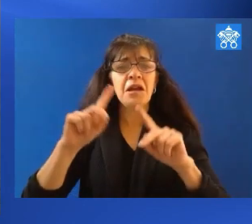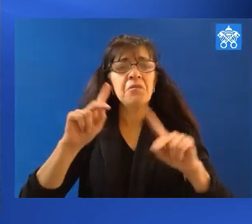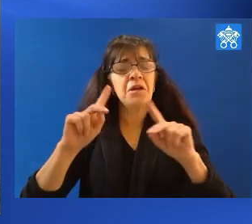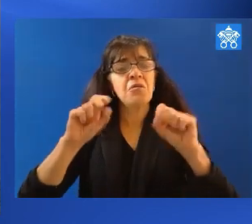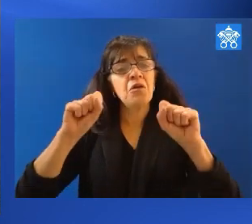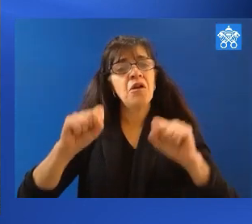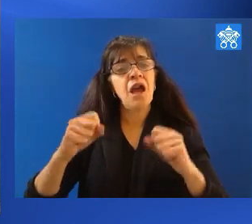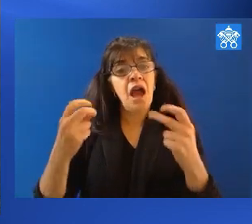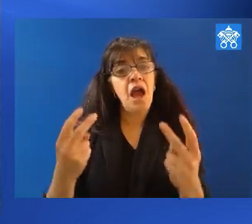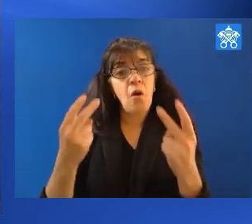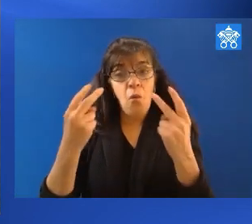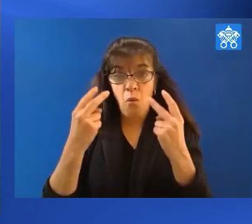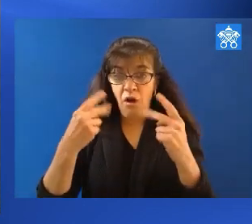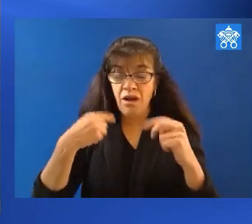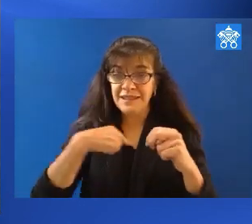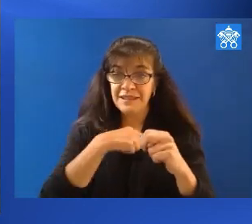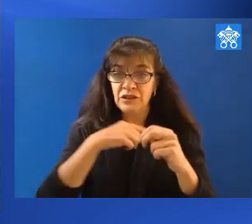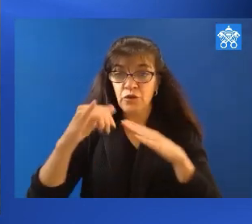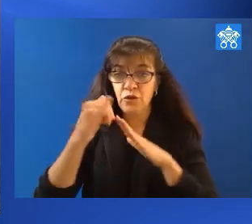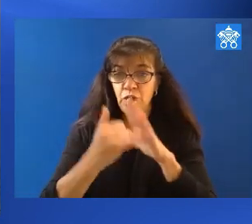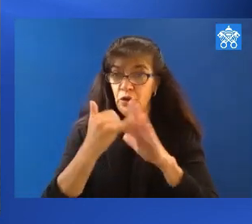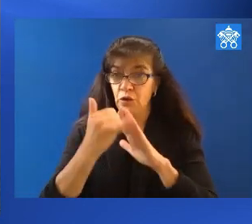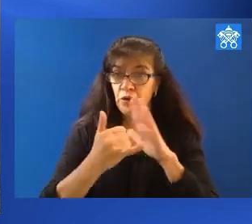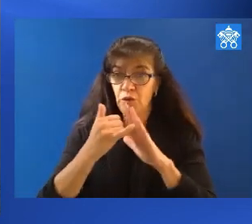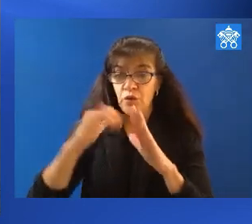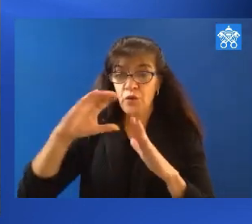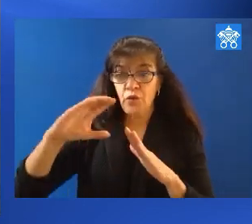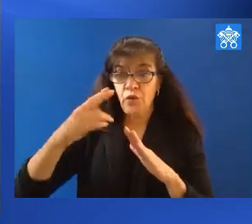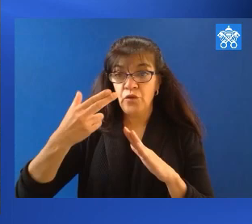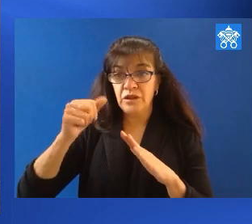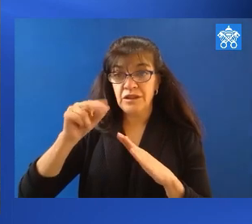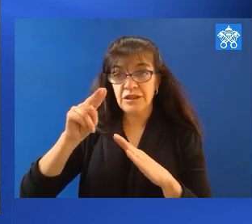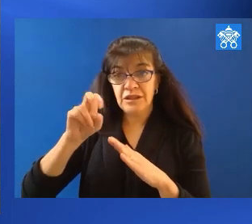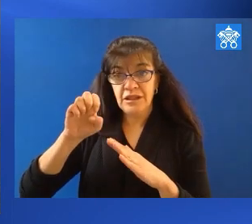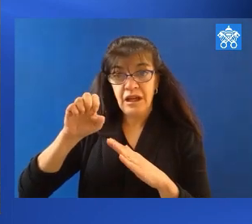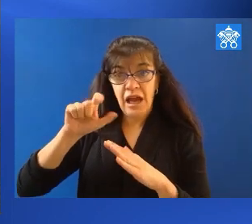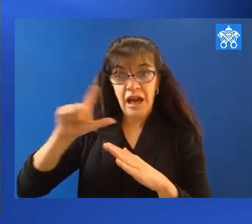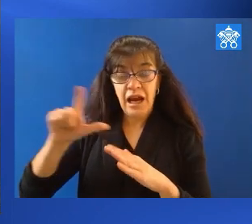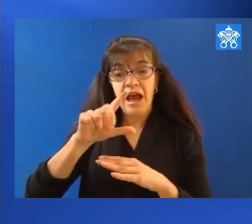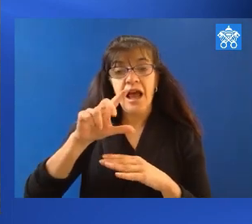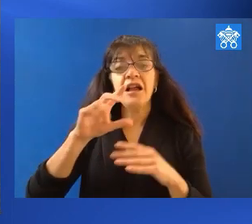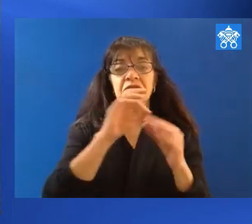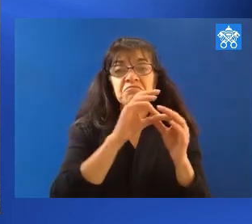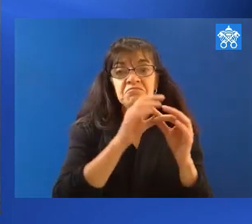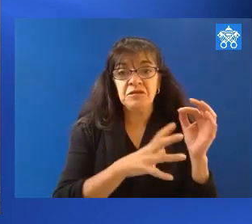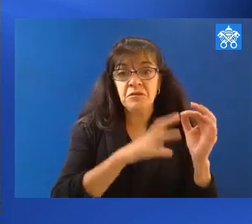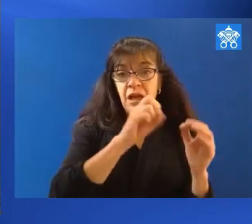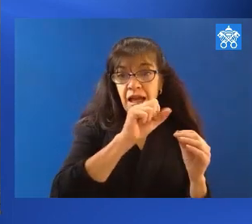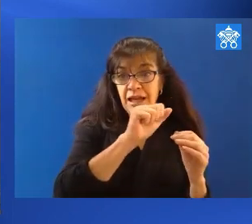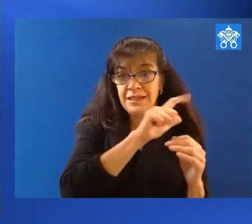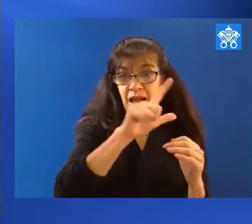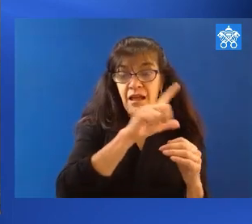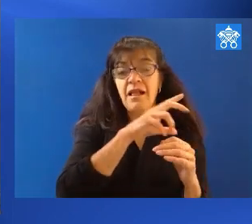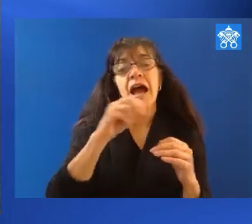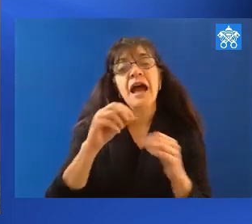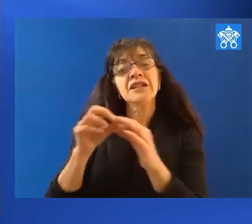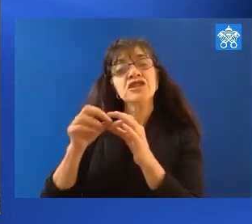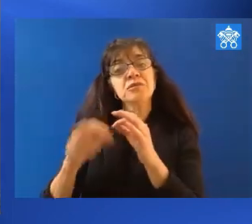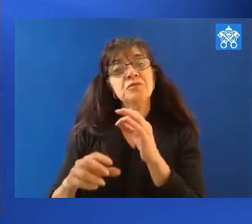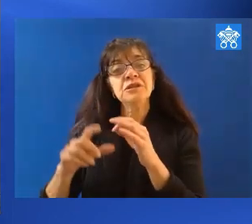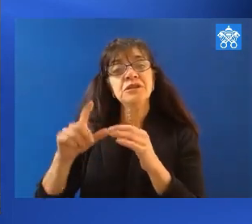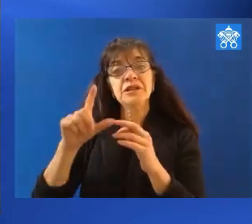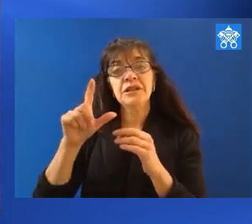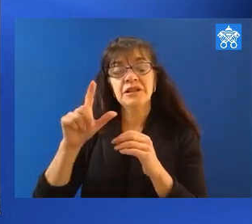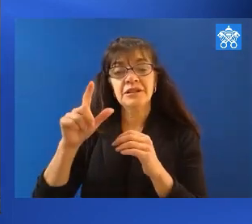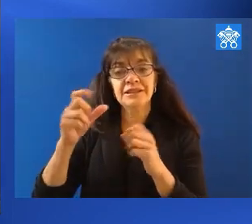Television, Atma Dashan TV, our listeners of Luminous Radio and those of Radio Maria England. You will